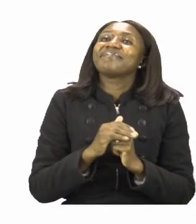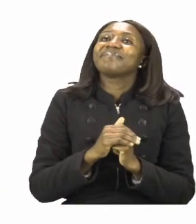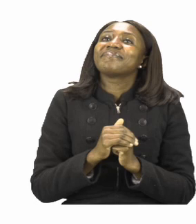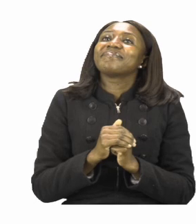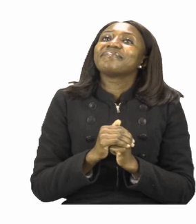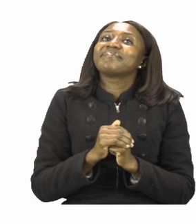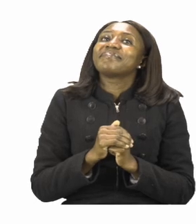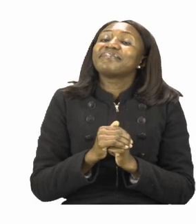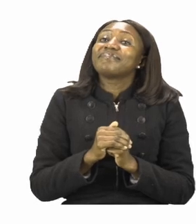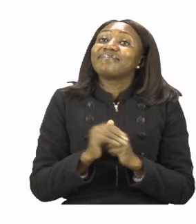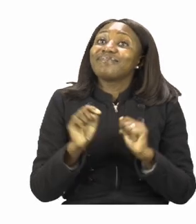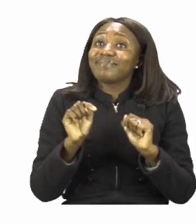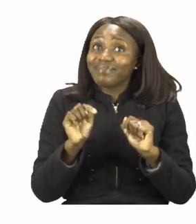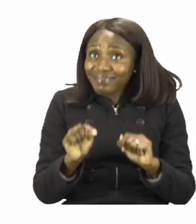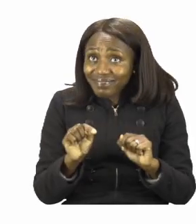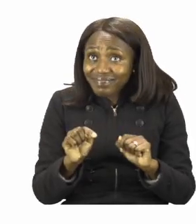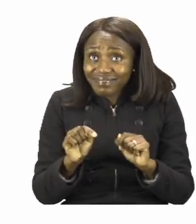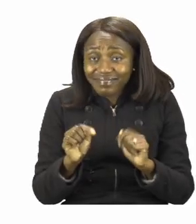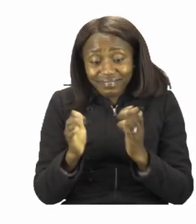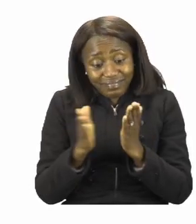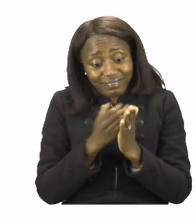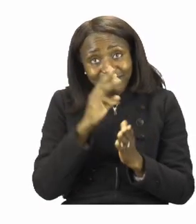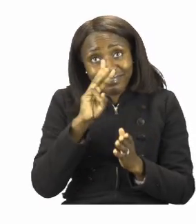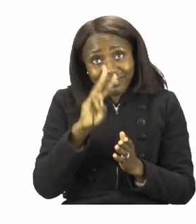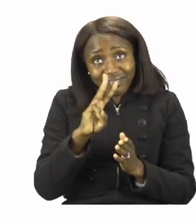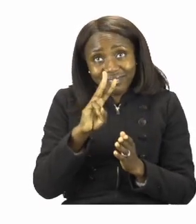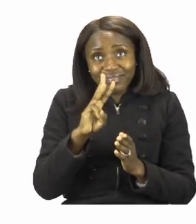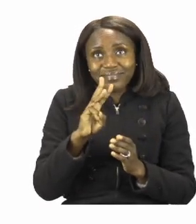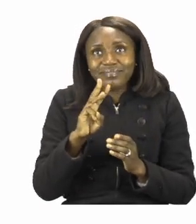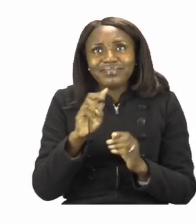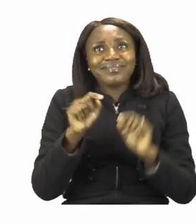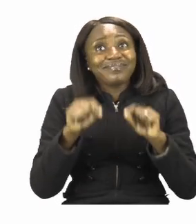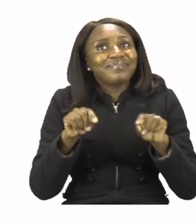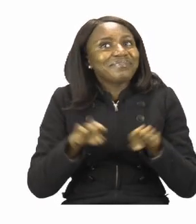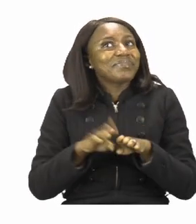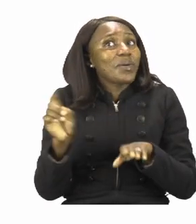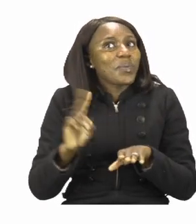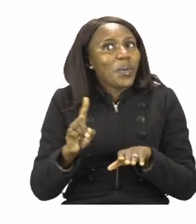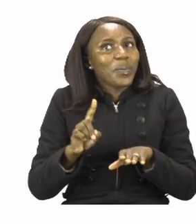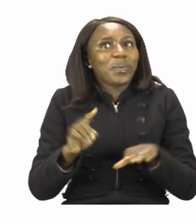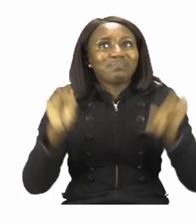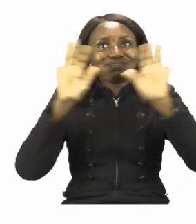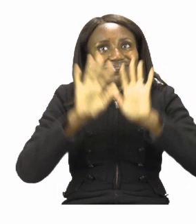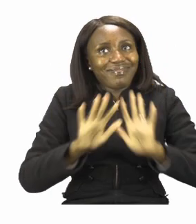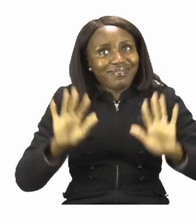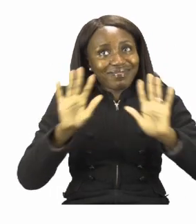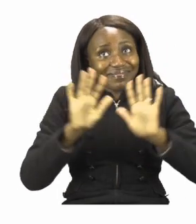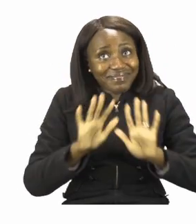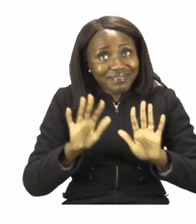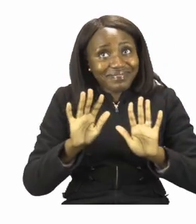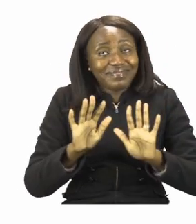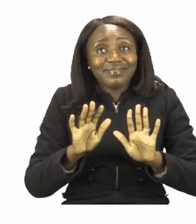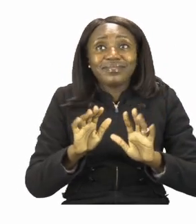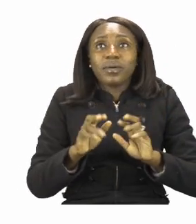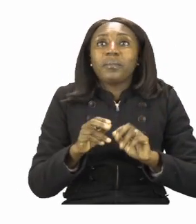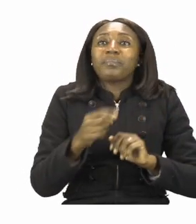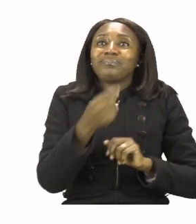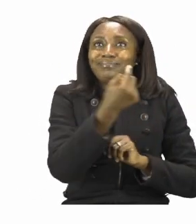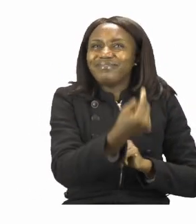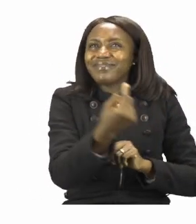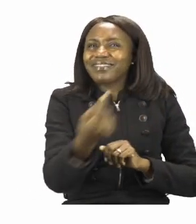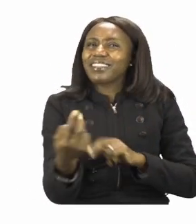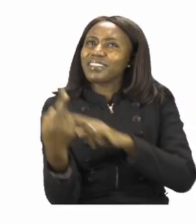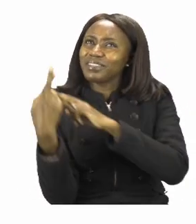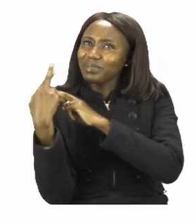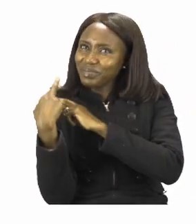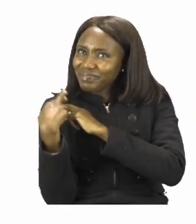On page 3 we are going to be colouring. And it is going to be our job to colour the